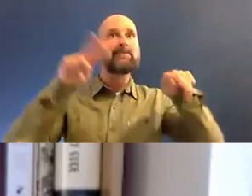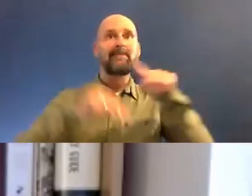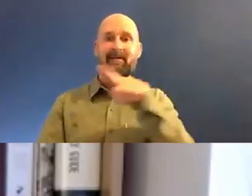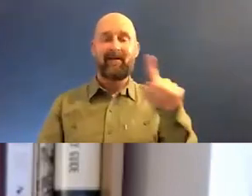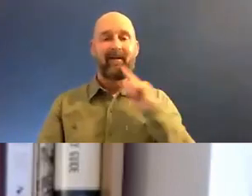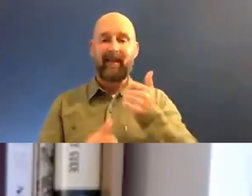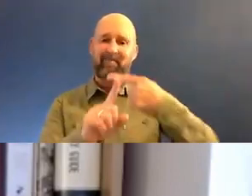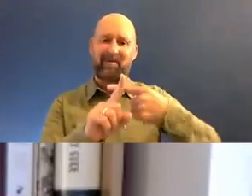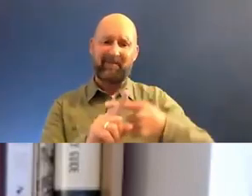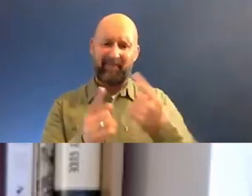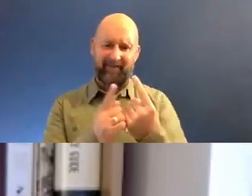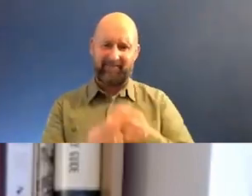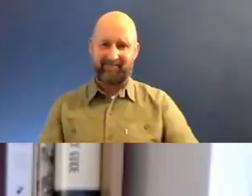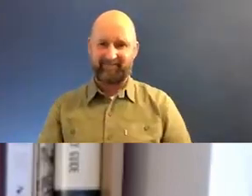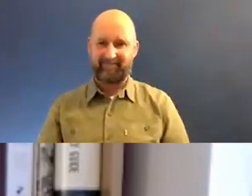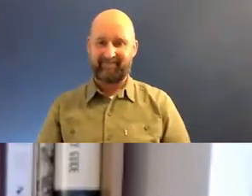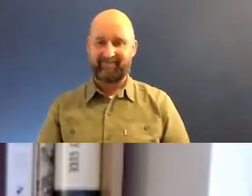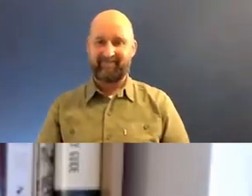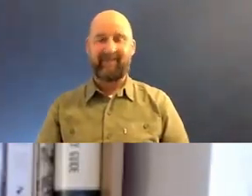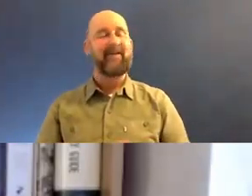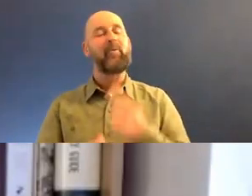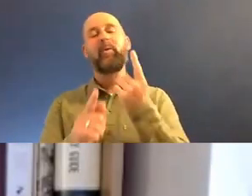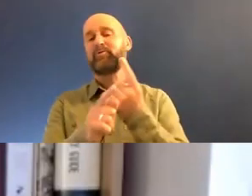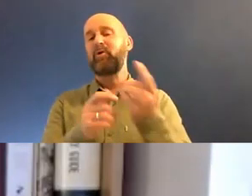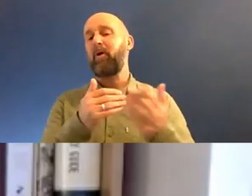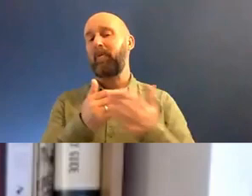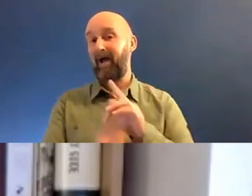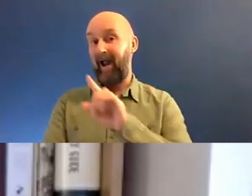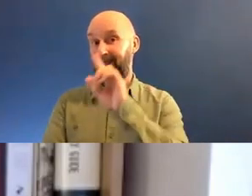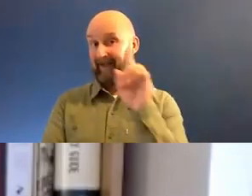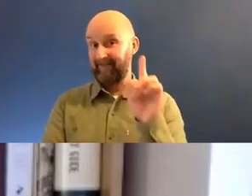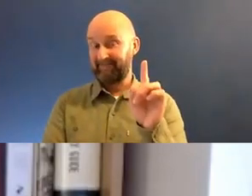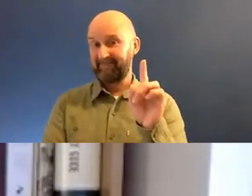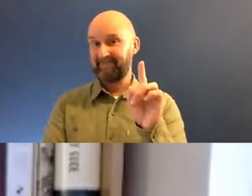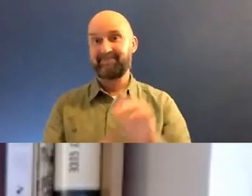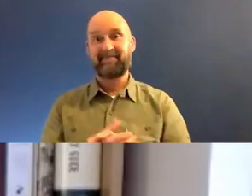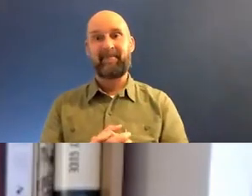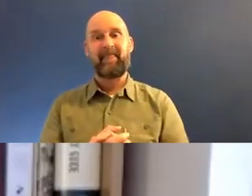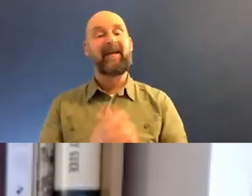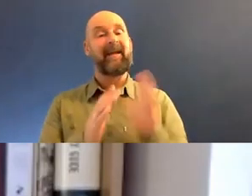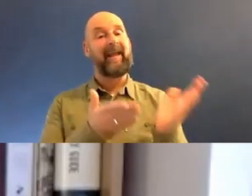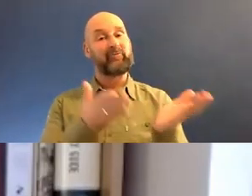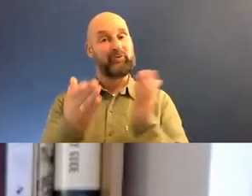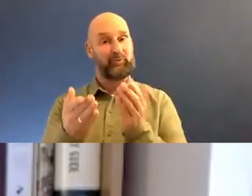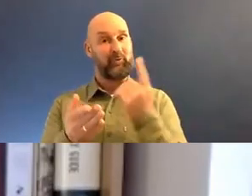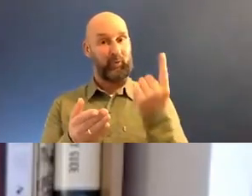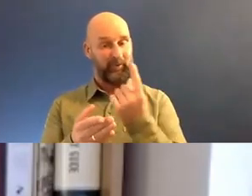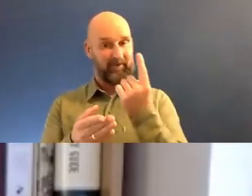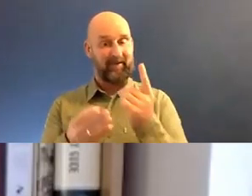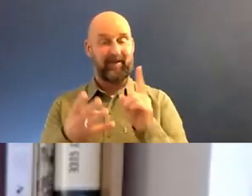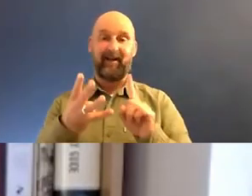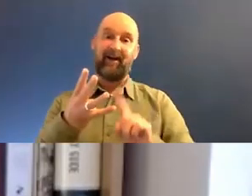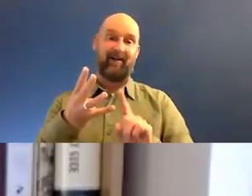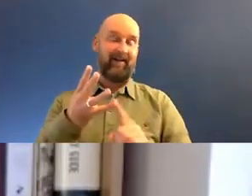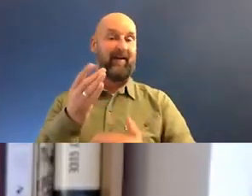So thank you for that. We will come back and have some more conversations about your work. But I will now just introduce our final